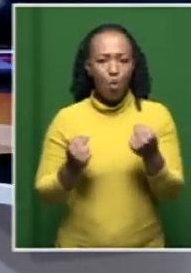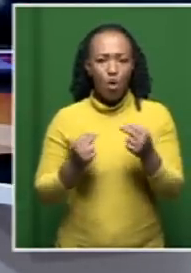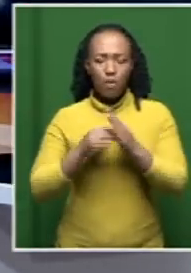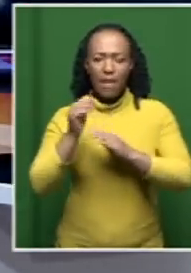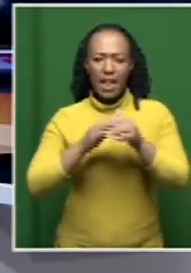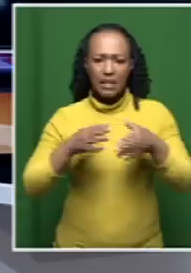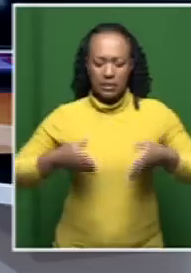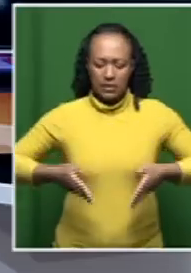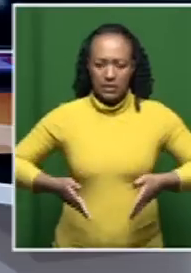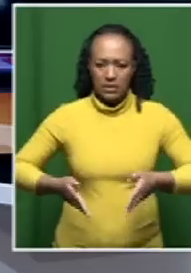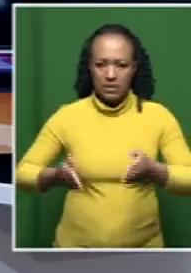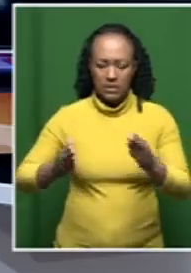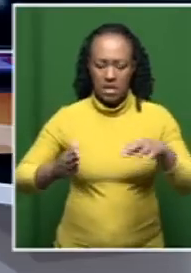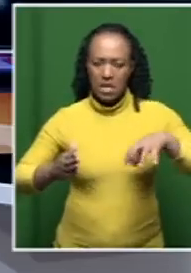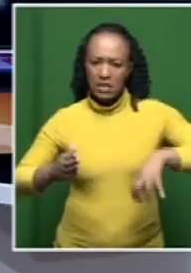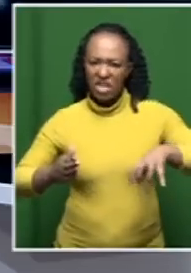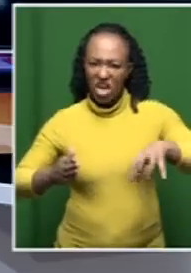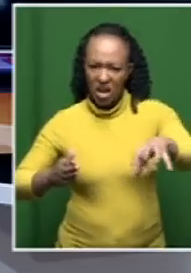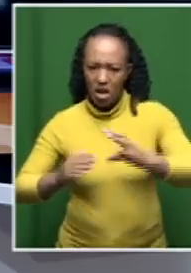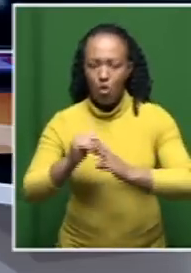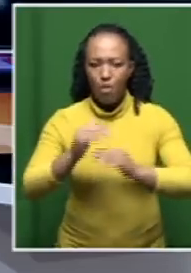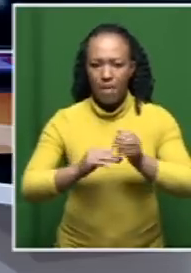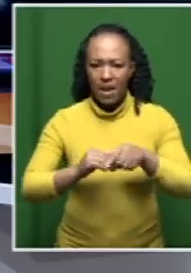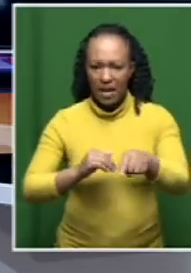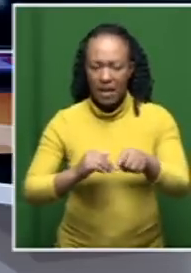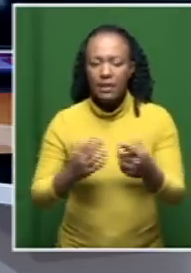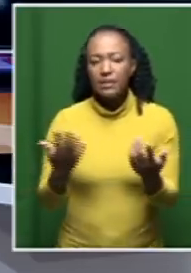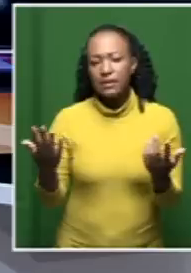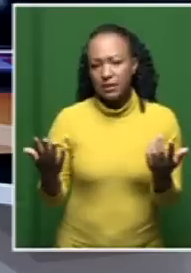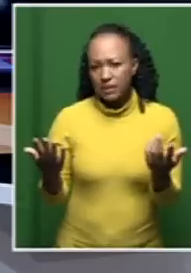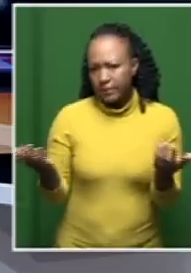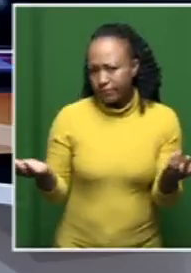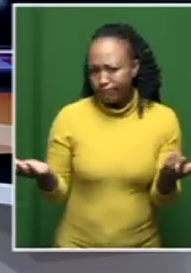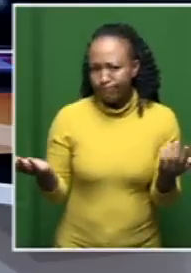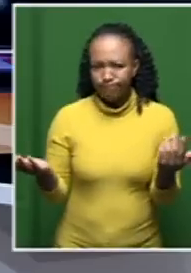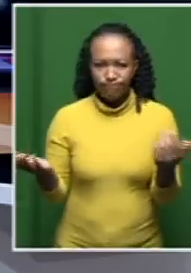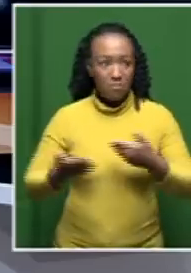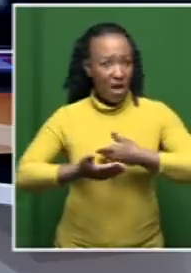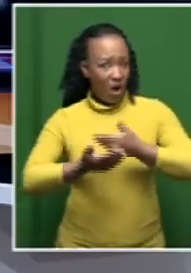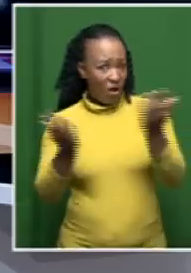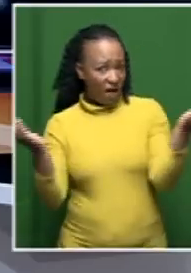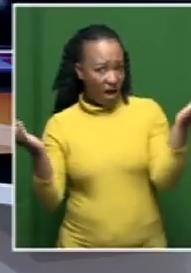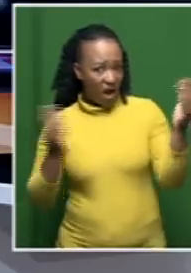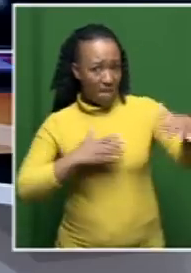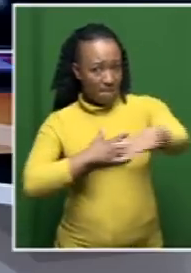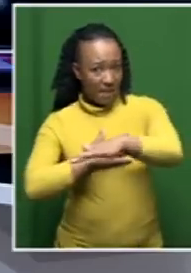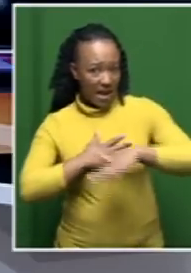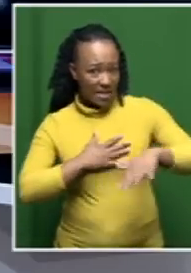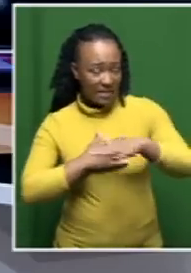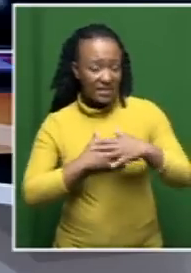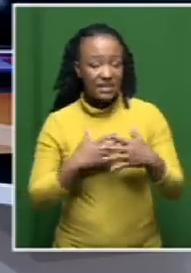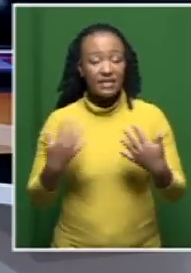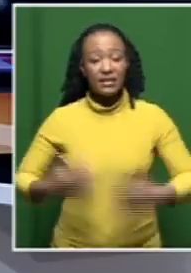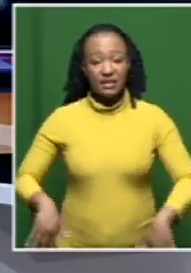building? Well, it's a big talking point. So, yeah, they're going to go, well, all over the place is what they're saying. Saying it's an